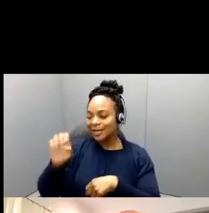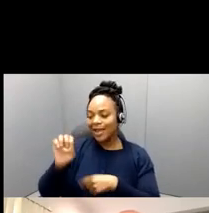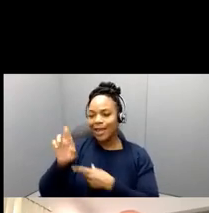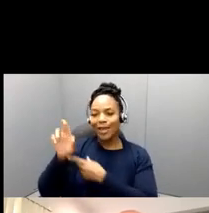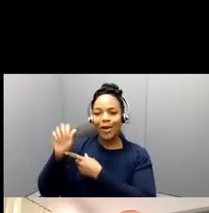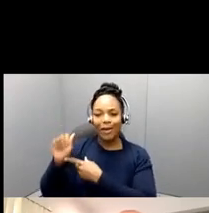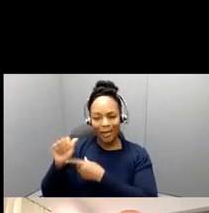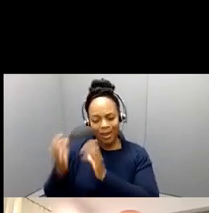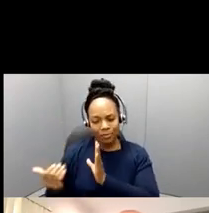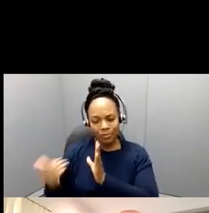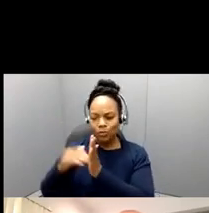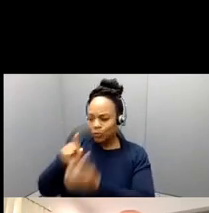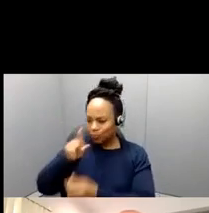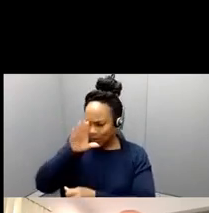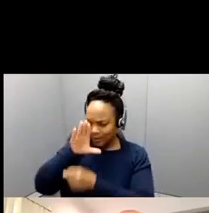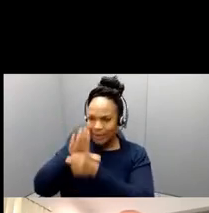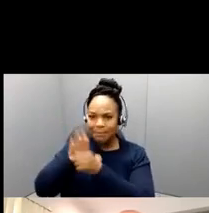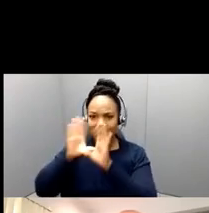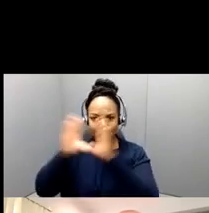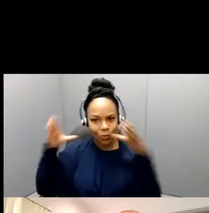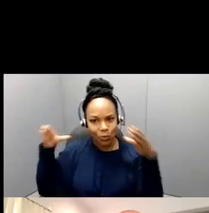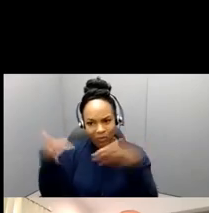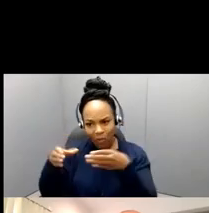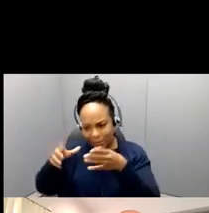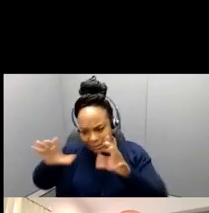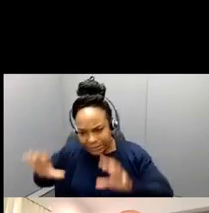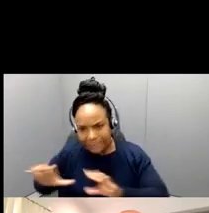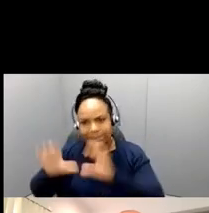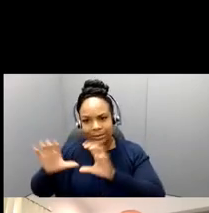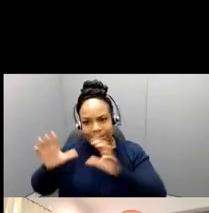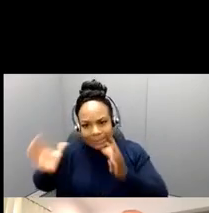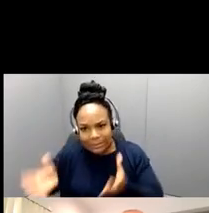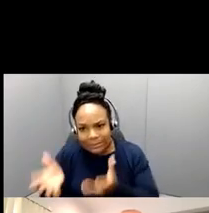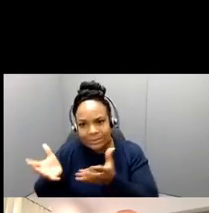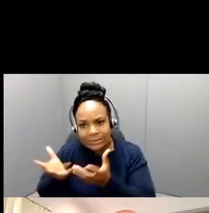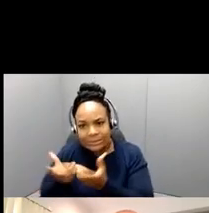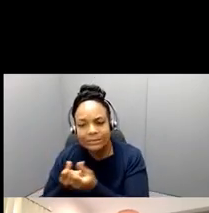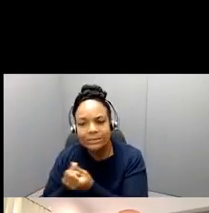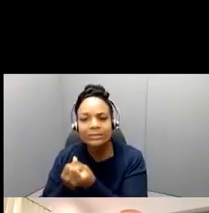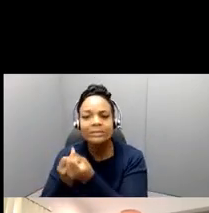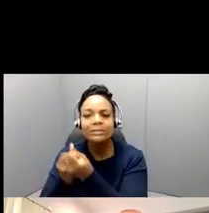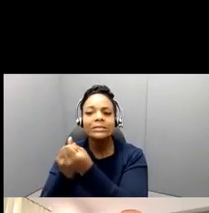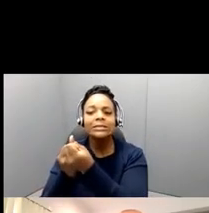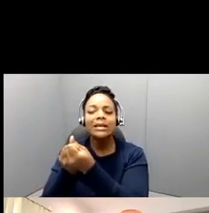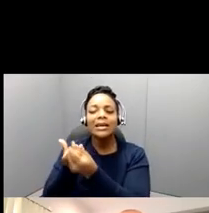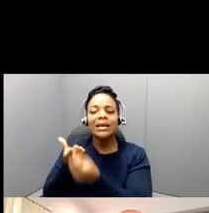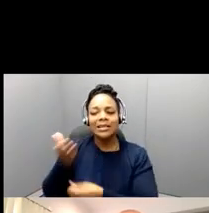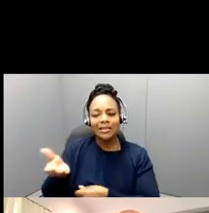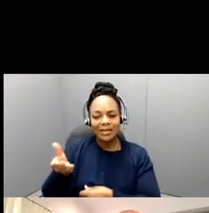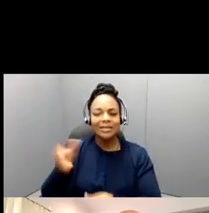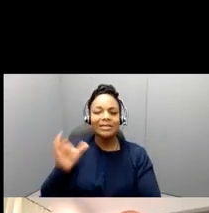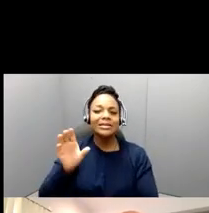definitely we are, we are focusing on this specific, specific fellowship program.